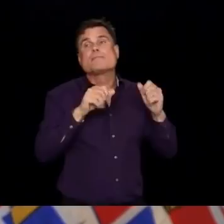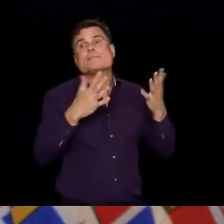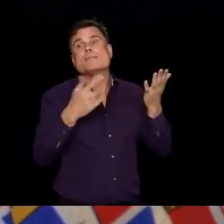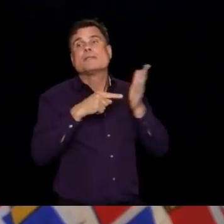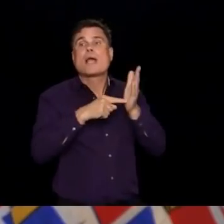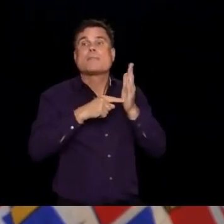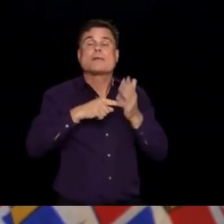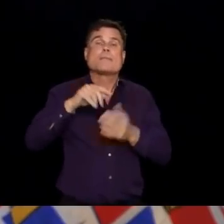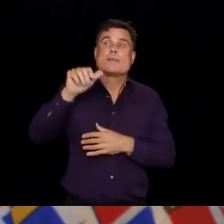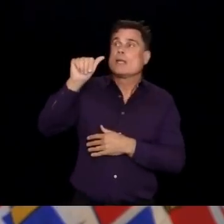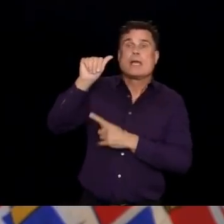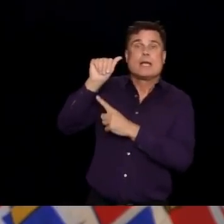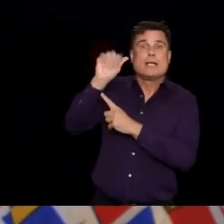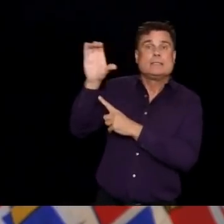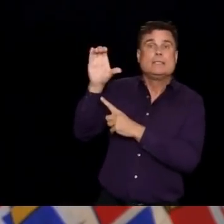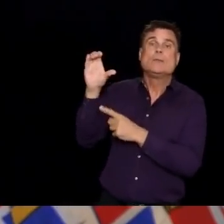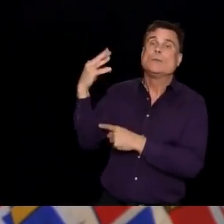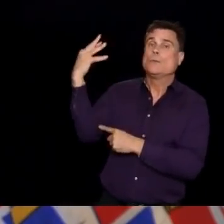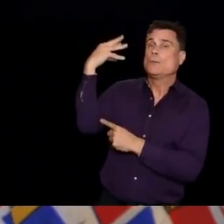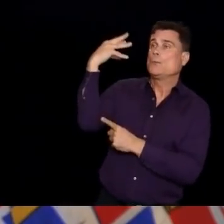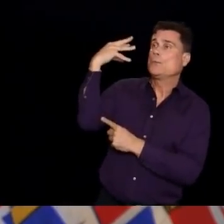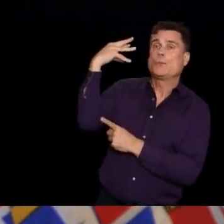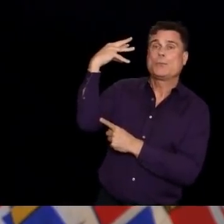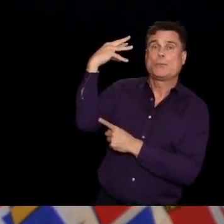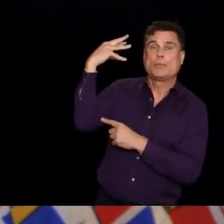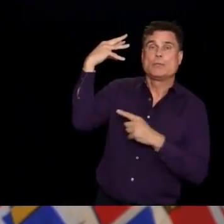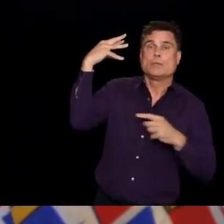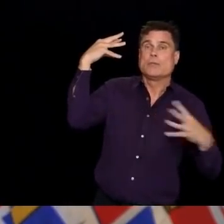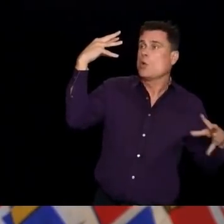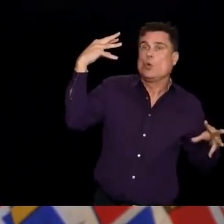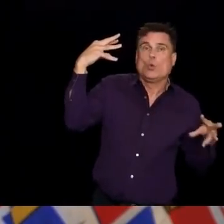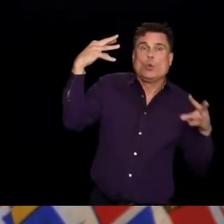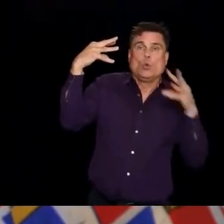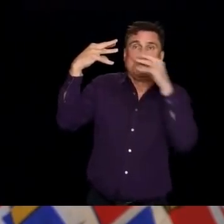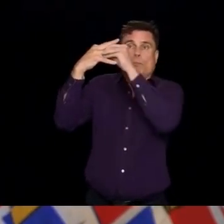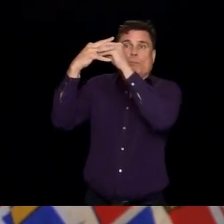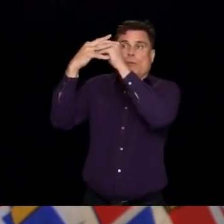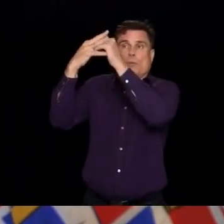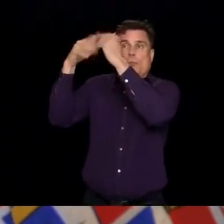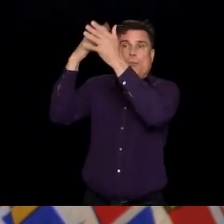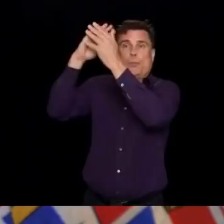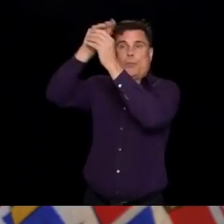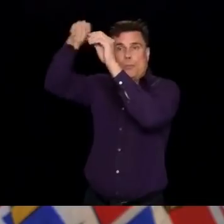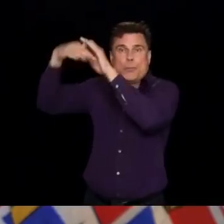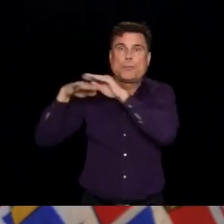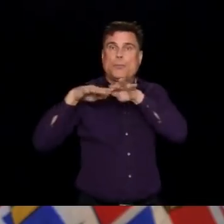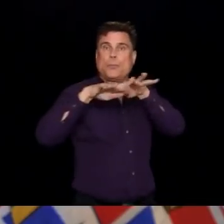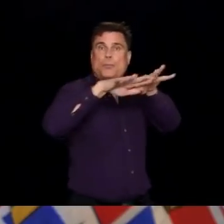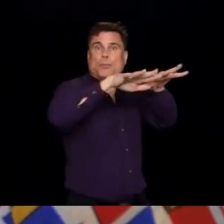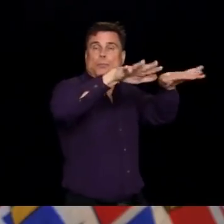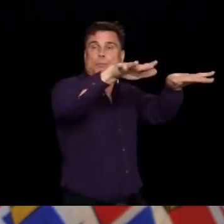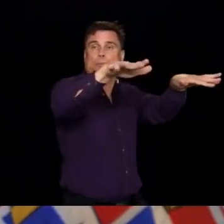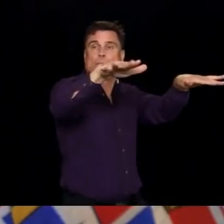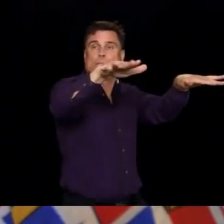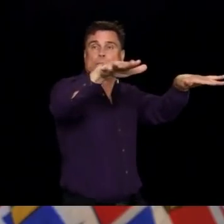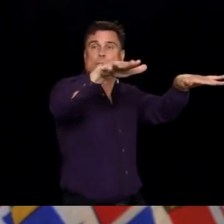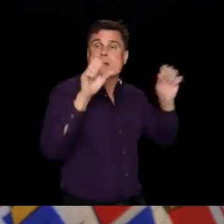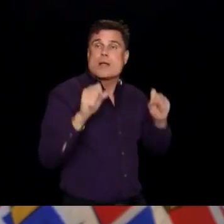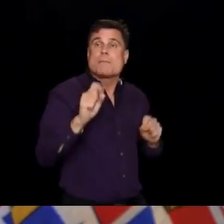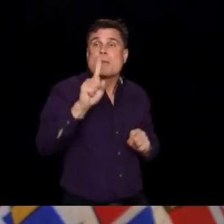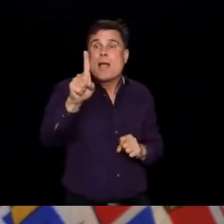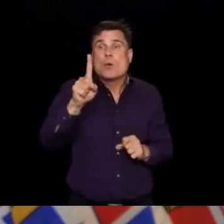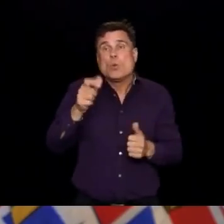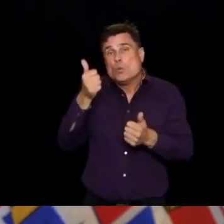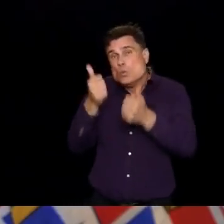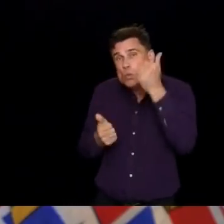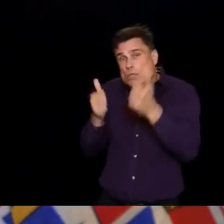smallpox was one that could be transmitted through the air, as well as bacterial infections like tuberculosis.